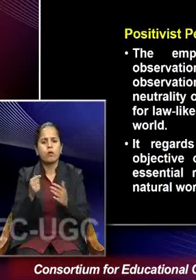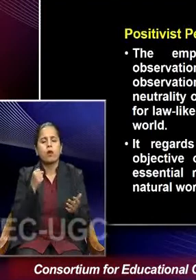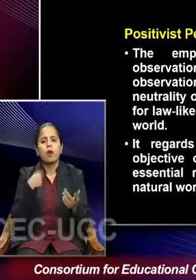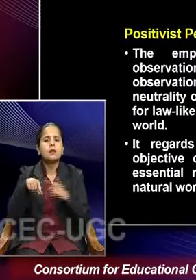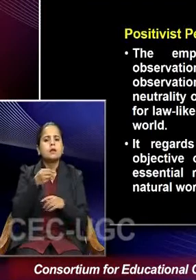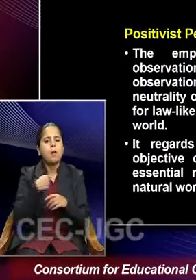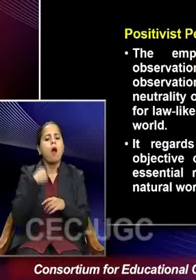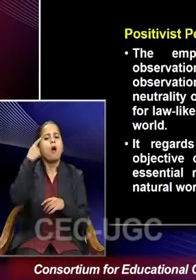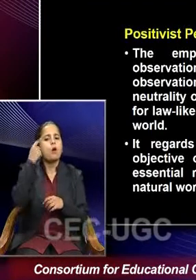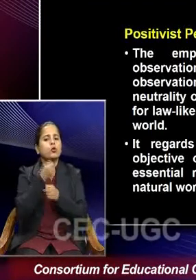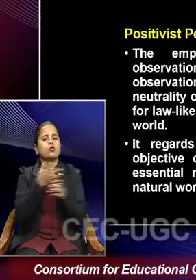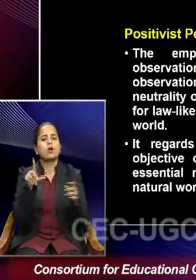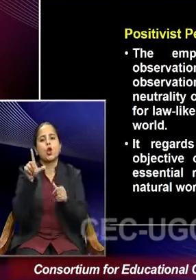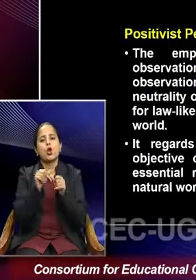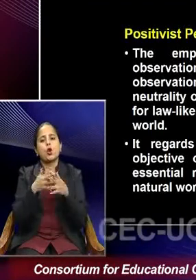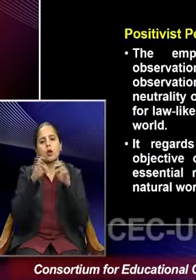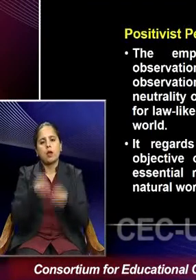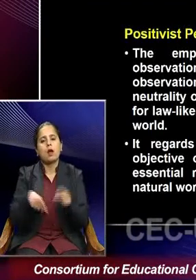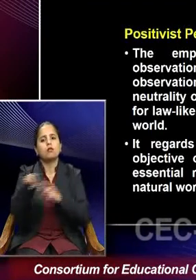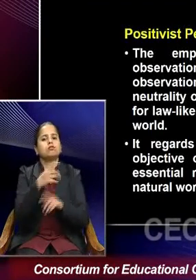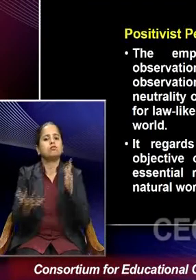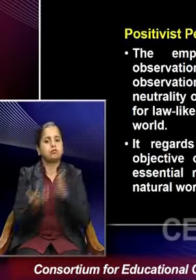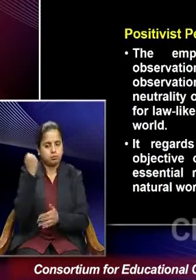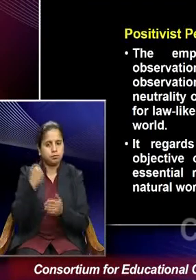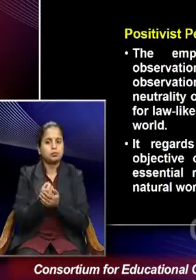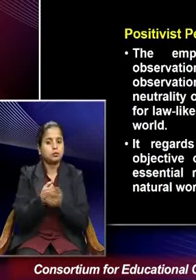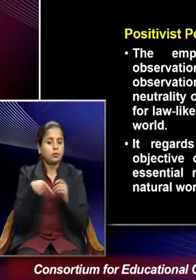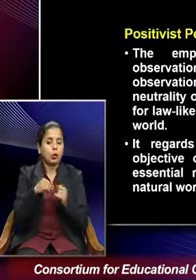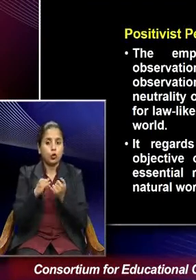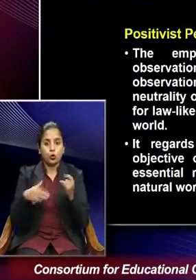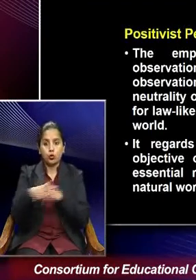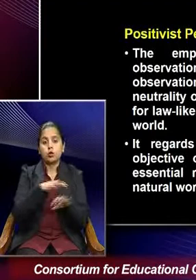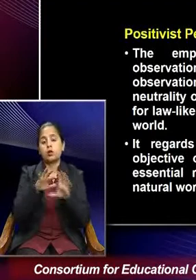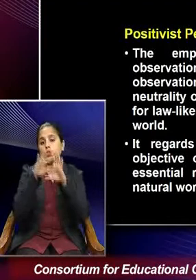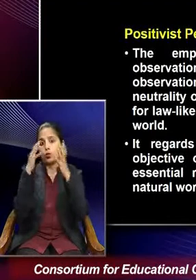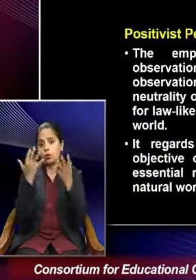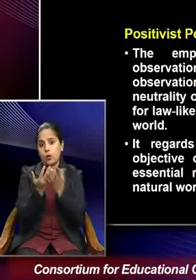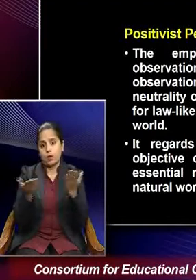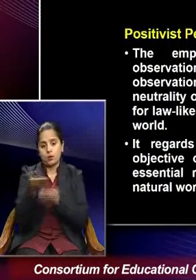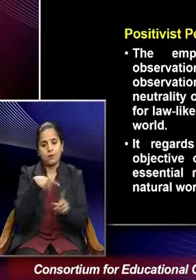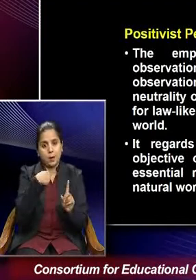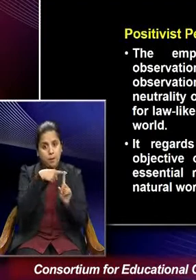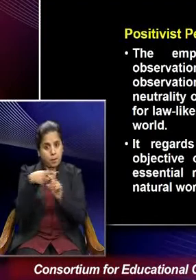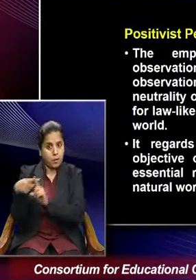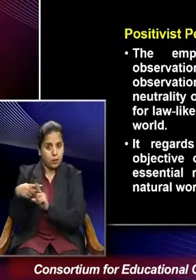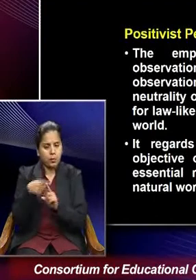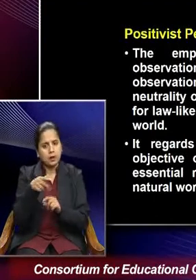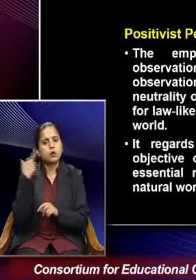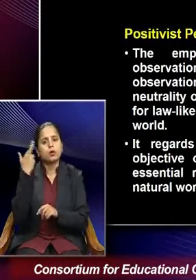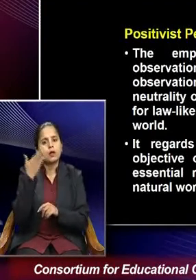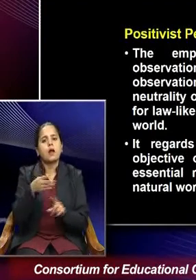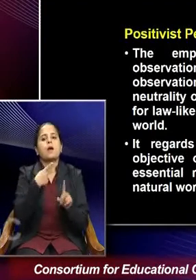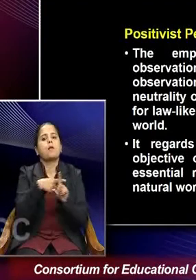certain general laws. In regards to social world as a positive and that is why the term